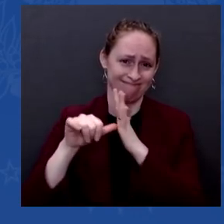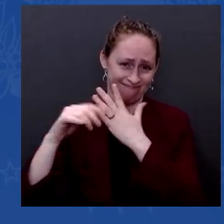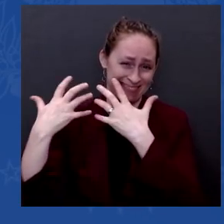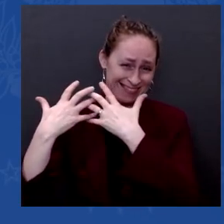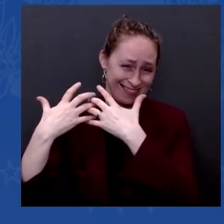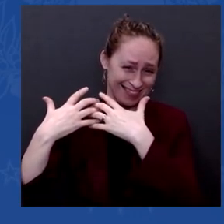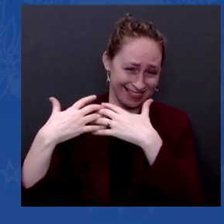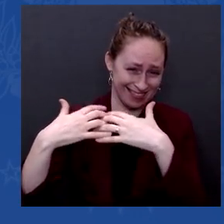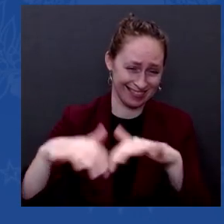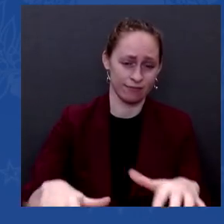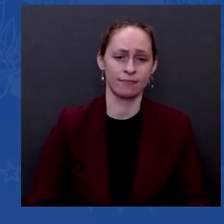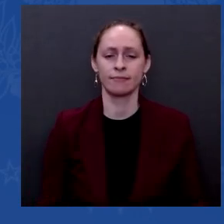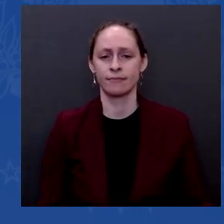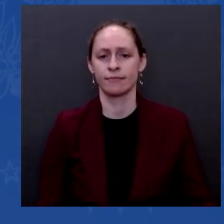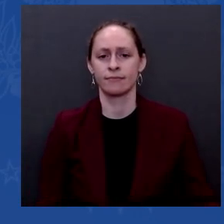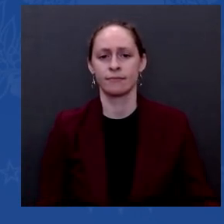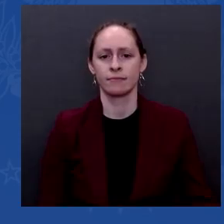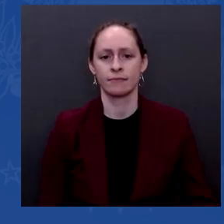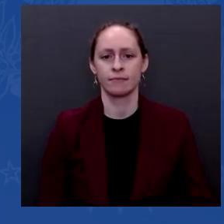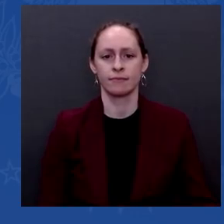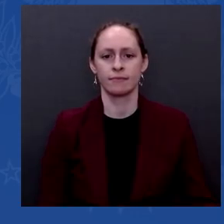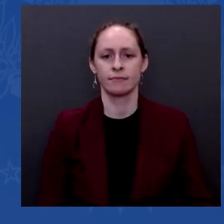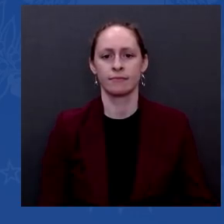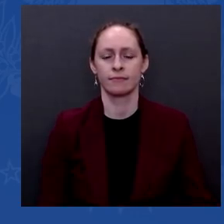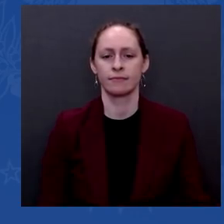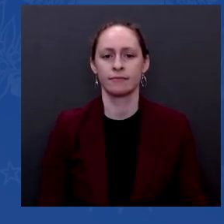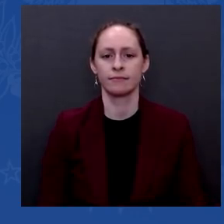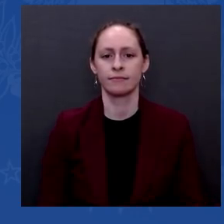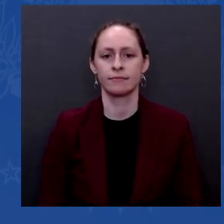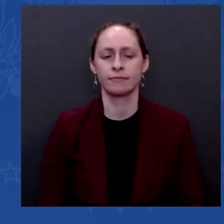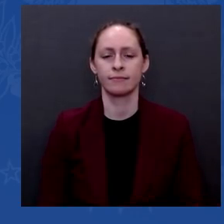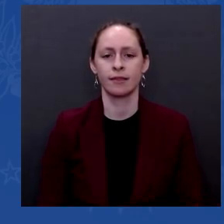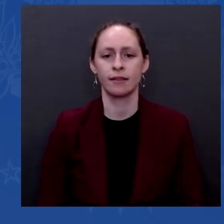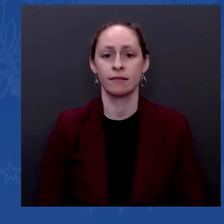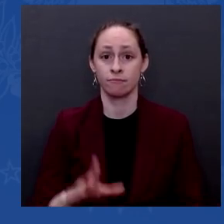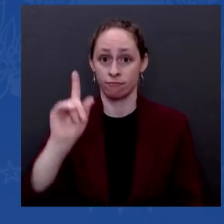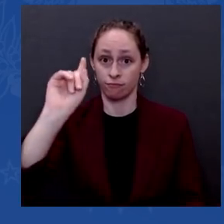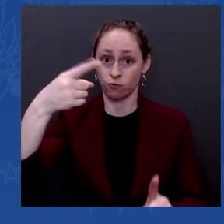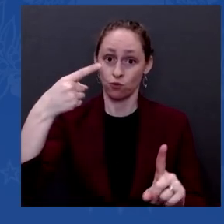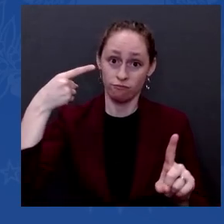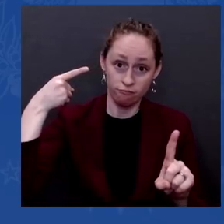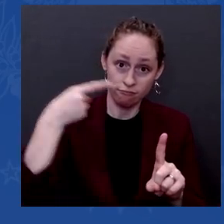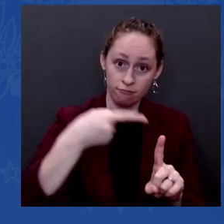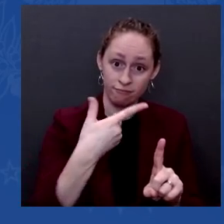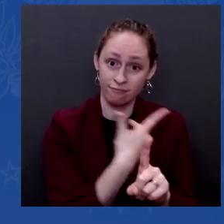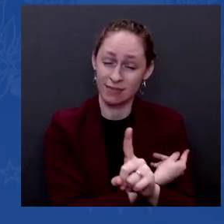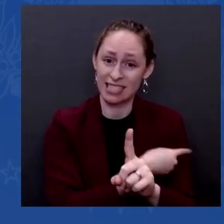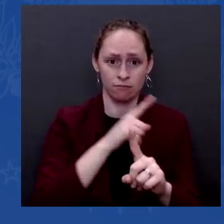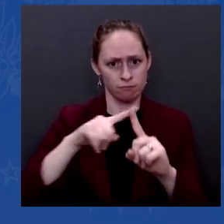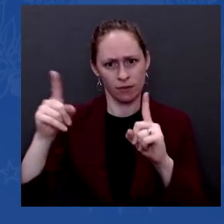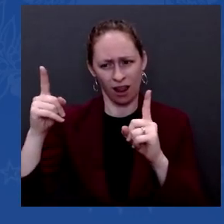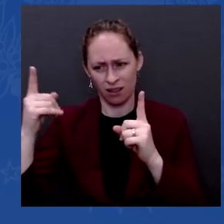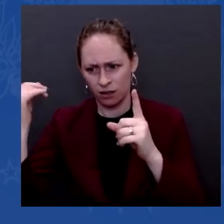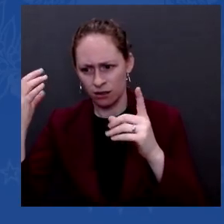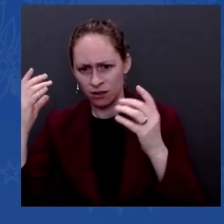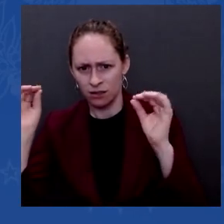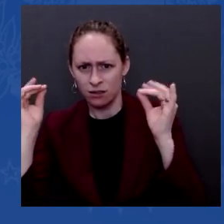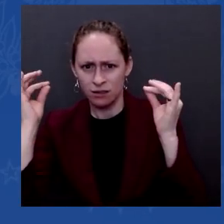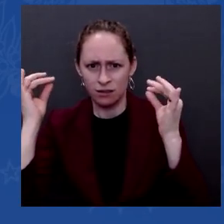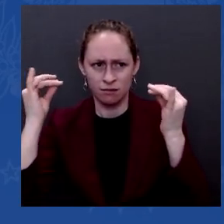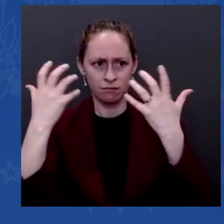of vaccines to the rest of the world, but they now need the mechanical way is how they get shots in arms.